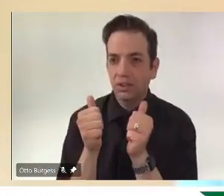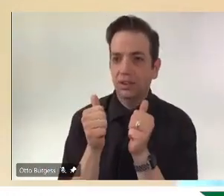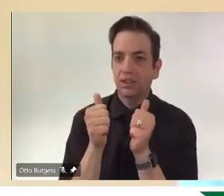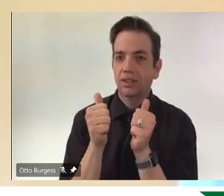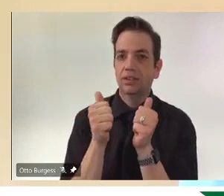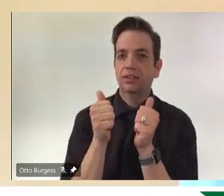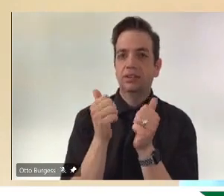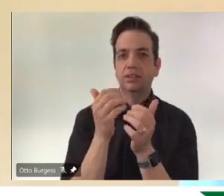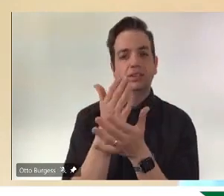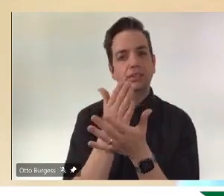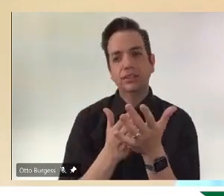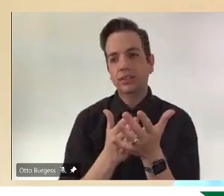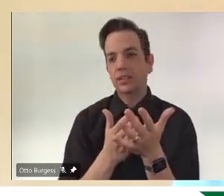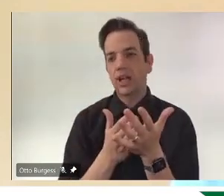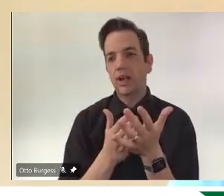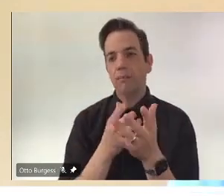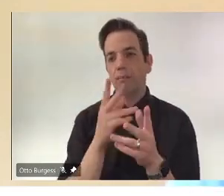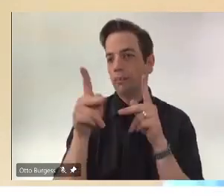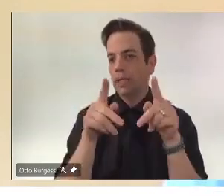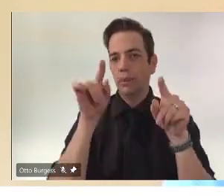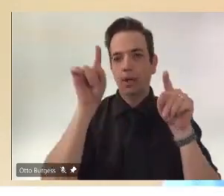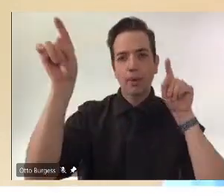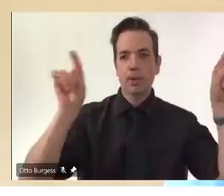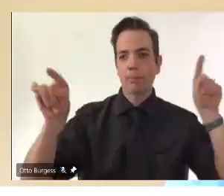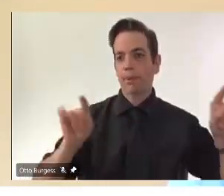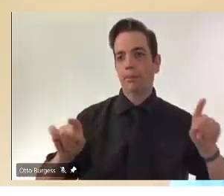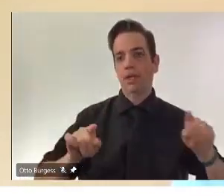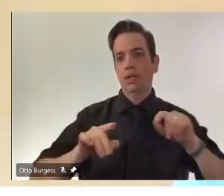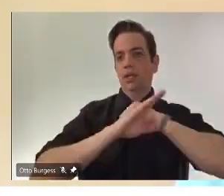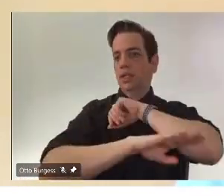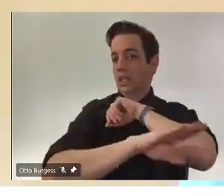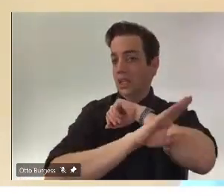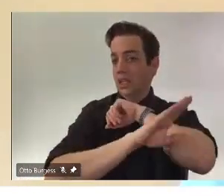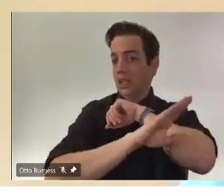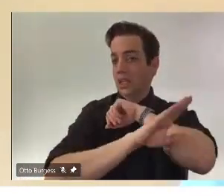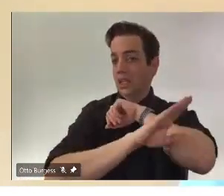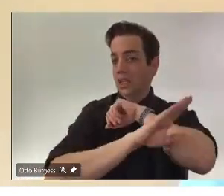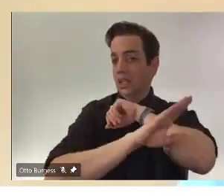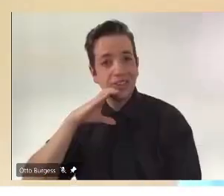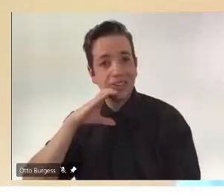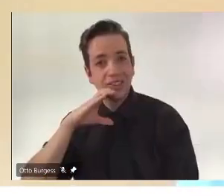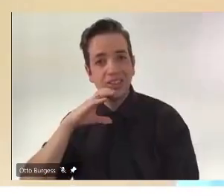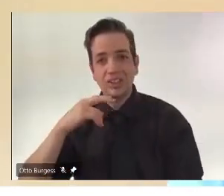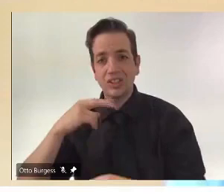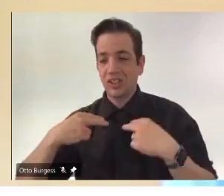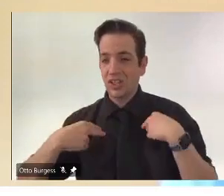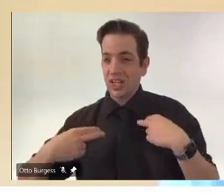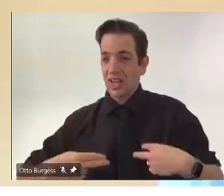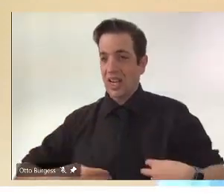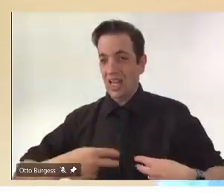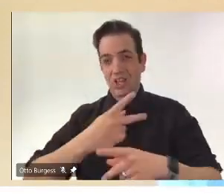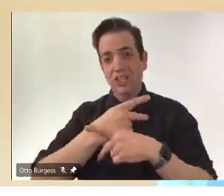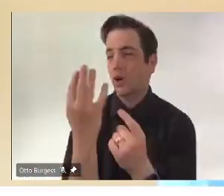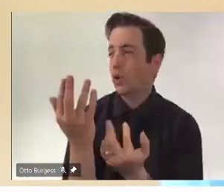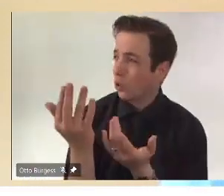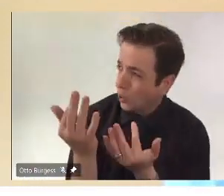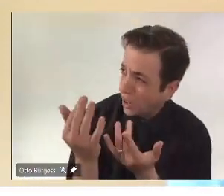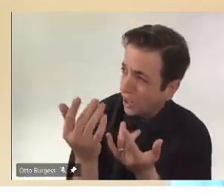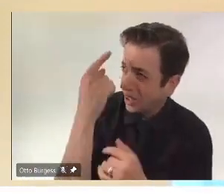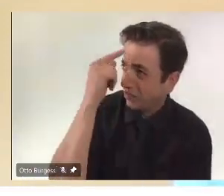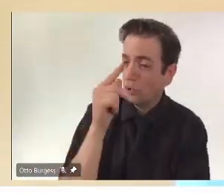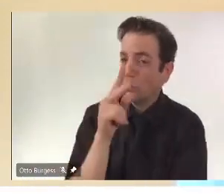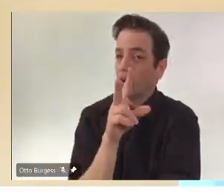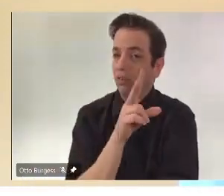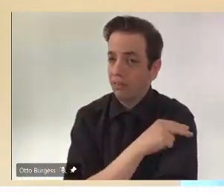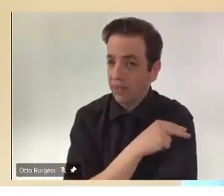people in many countries, even elderly and healthcare workers still are waiting to get vaccinated and just, you